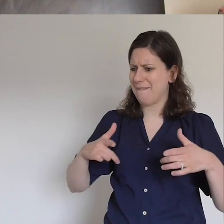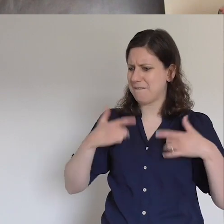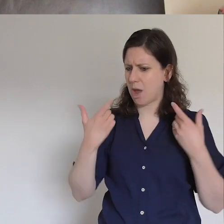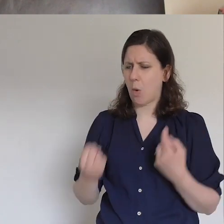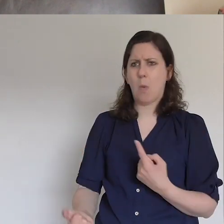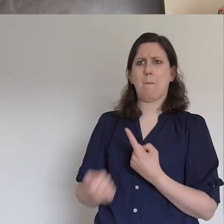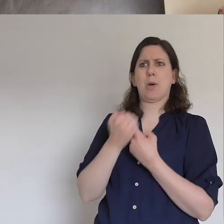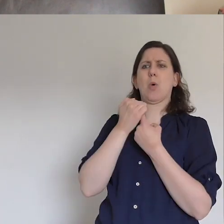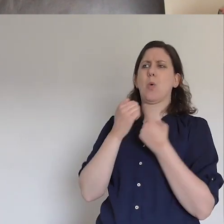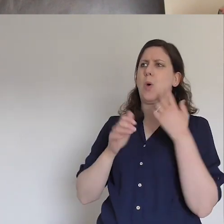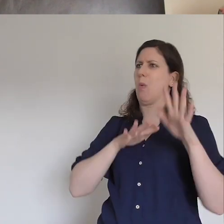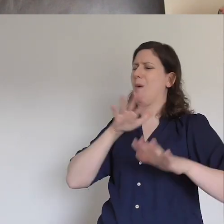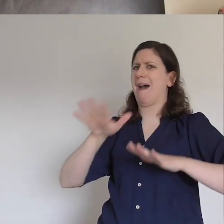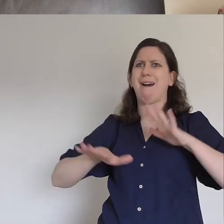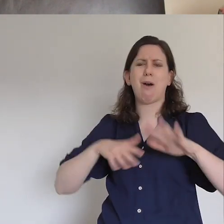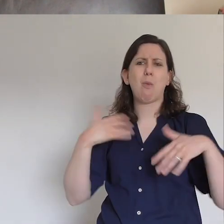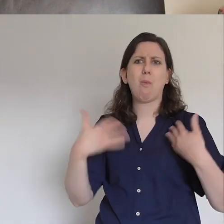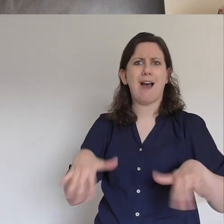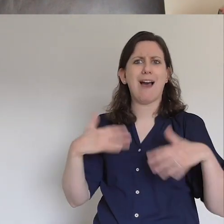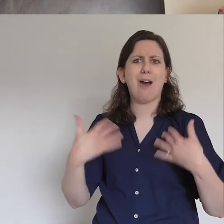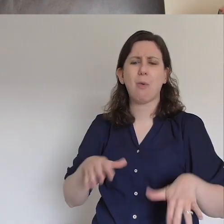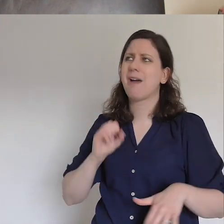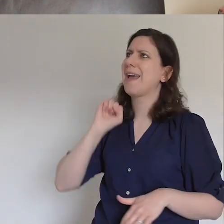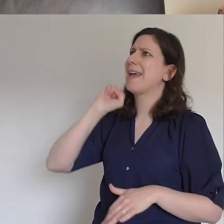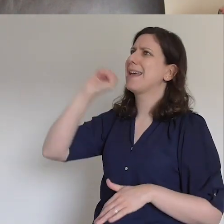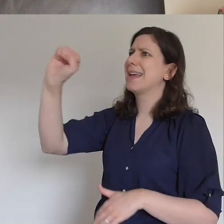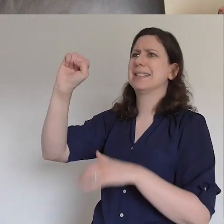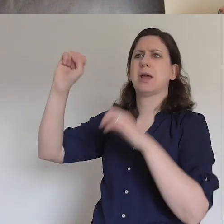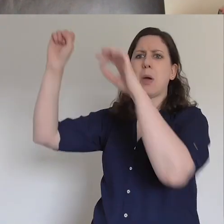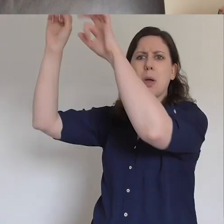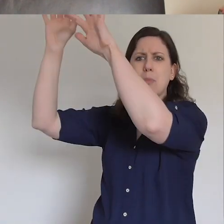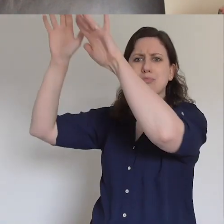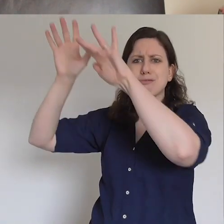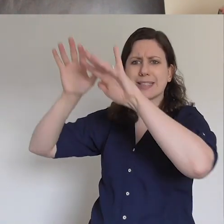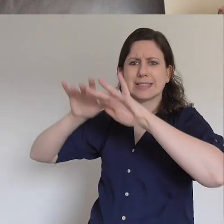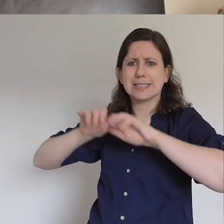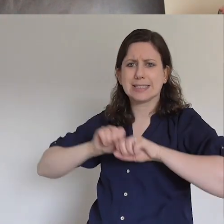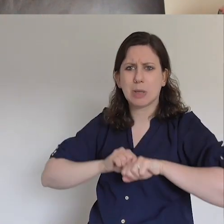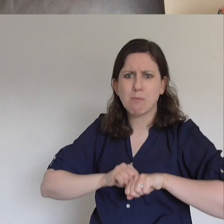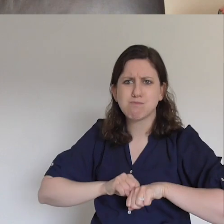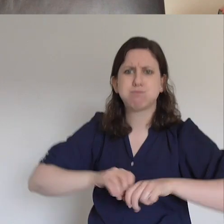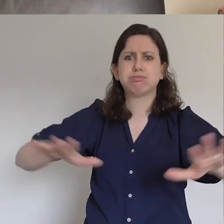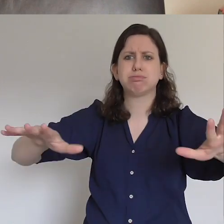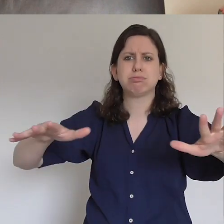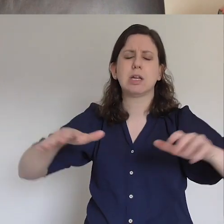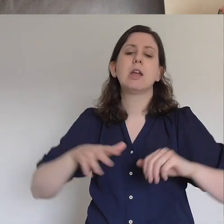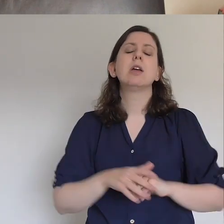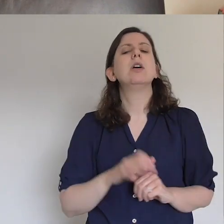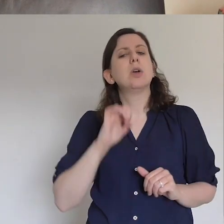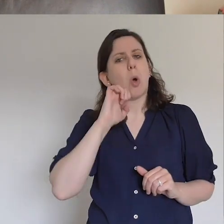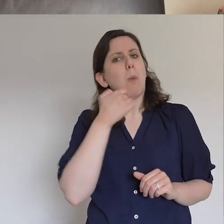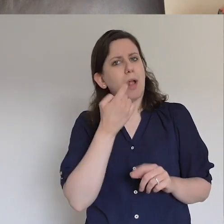it again is just the unleashed presence and when we, we're going to unpack that, but we just want to think of that as words,